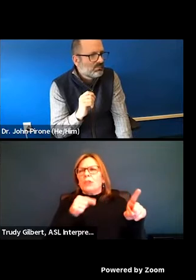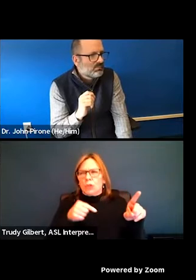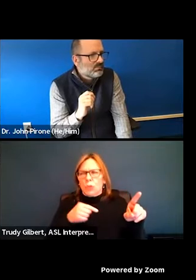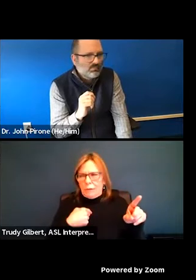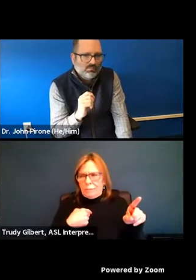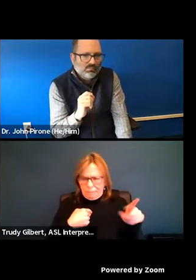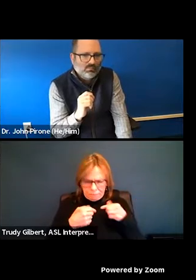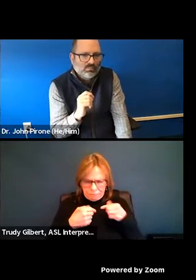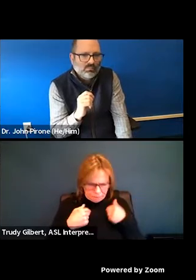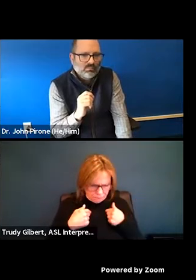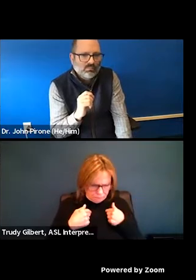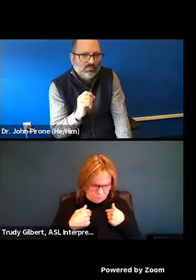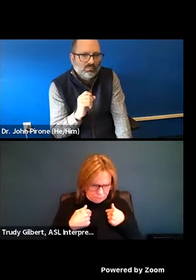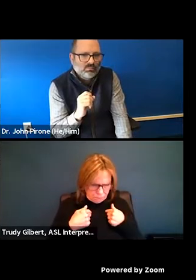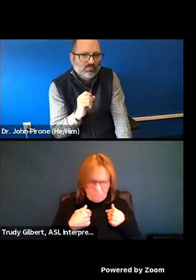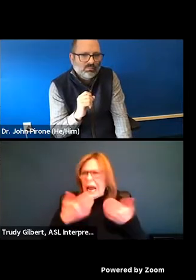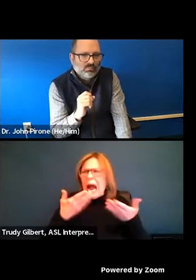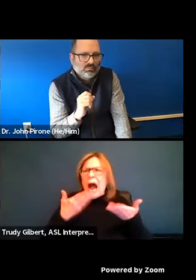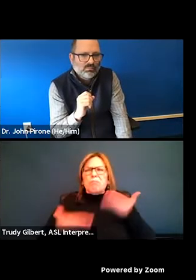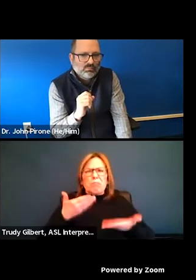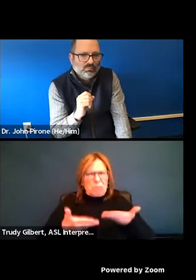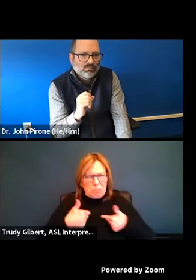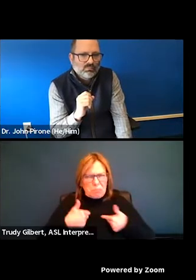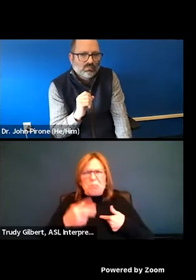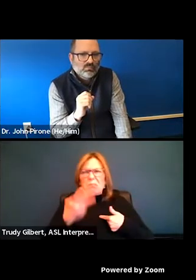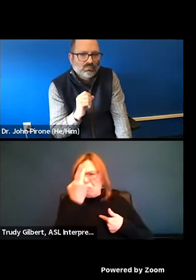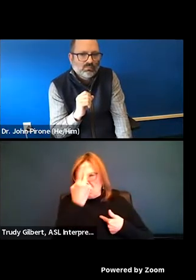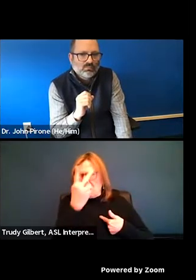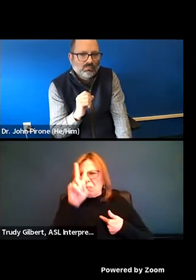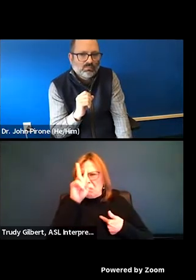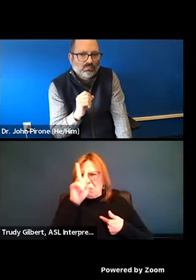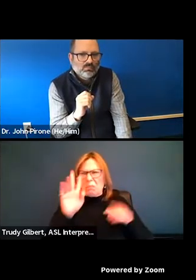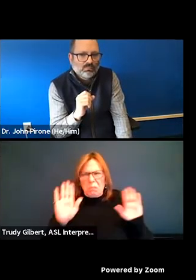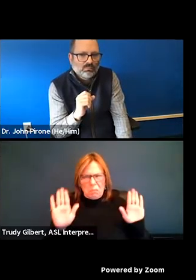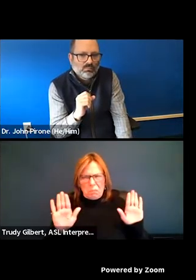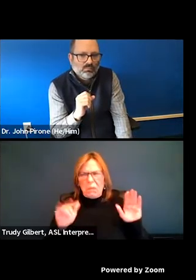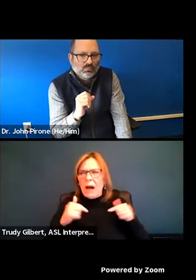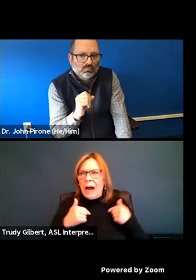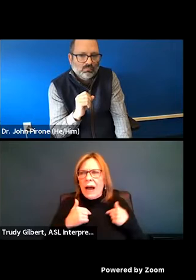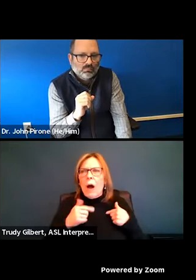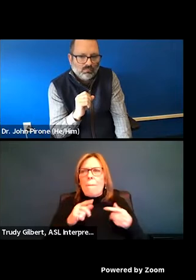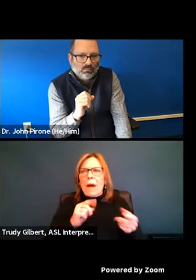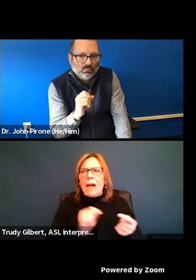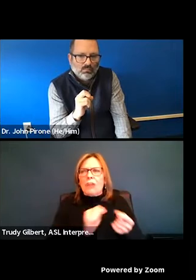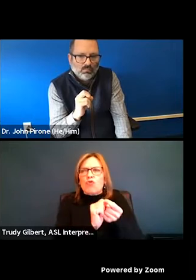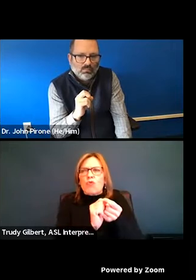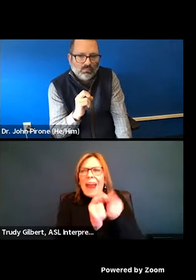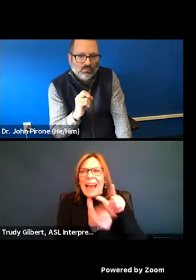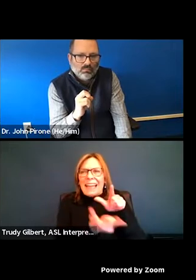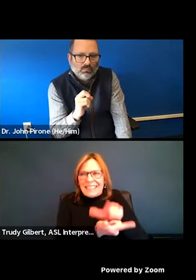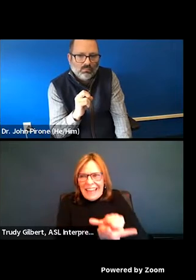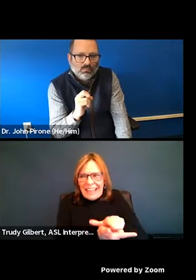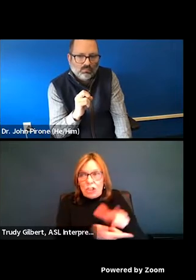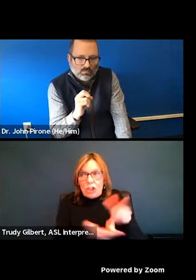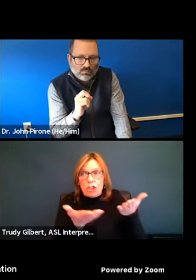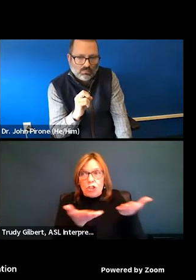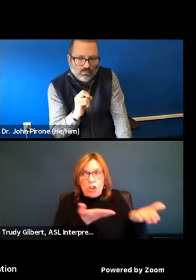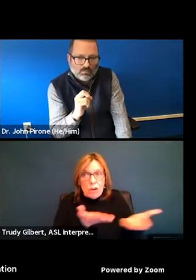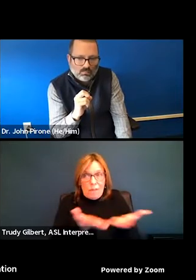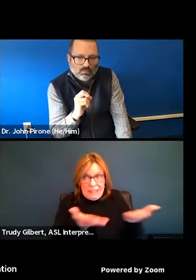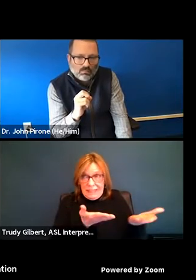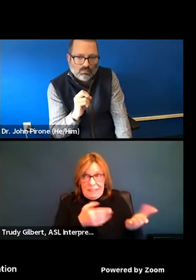heard you say that, um, the, the translation services were not available